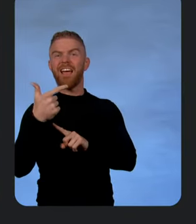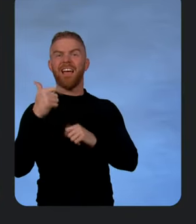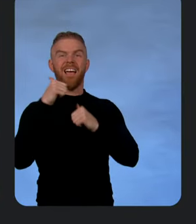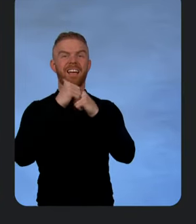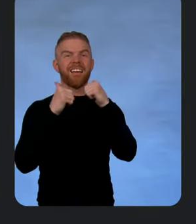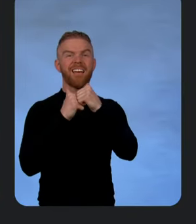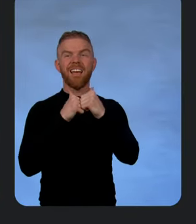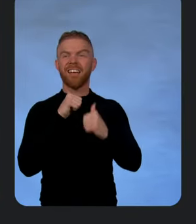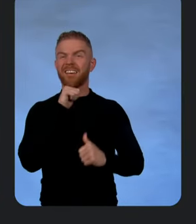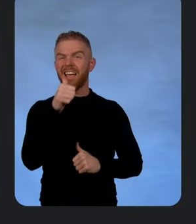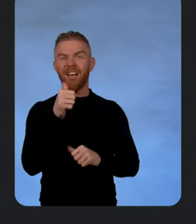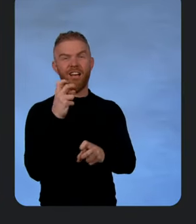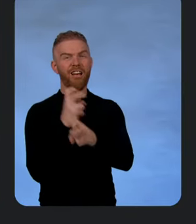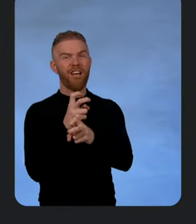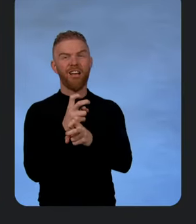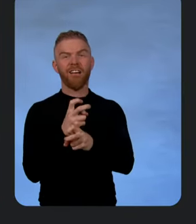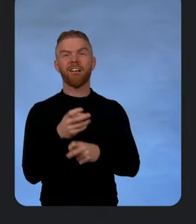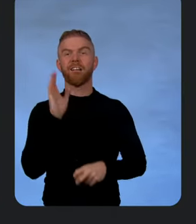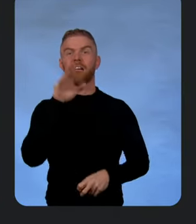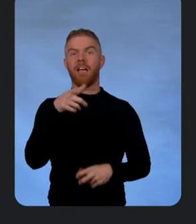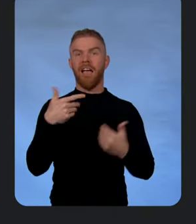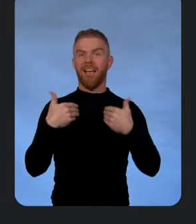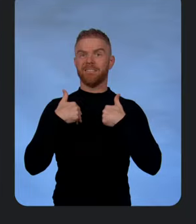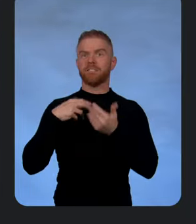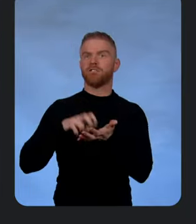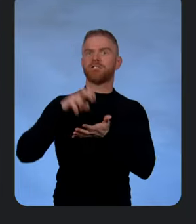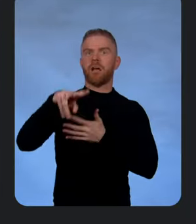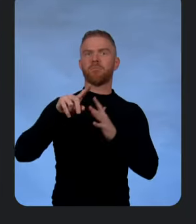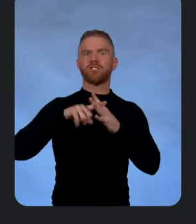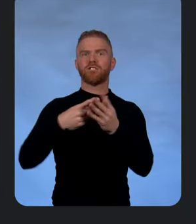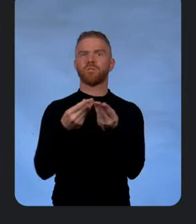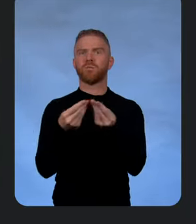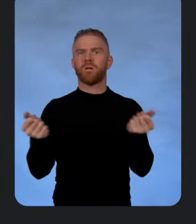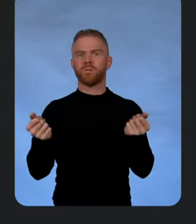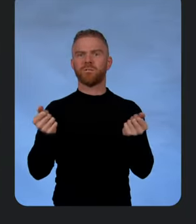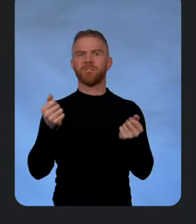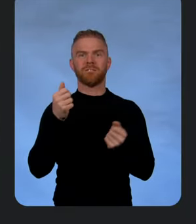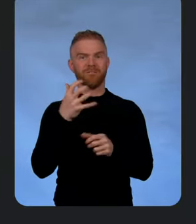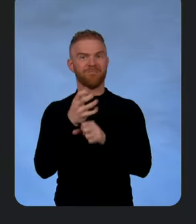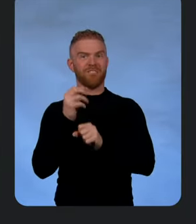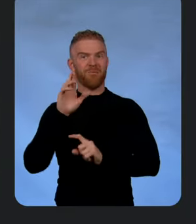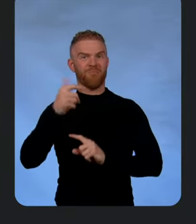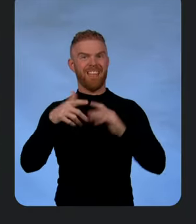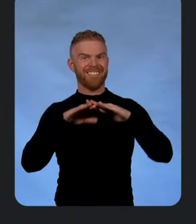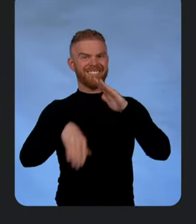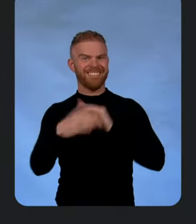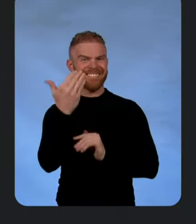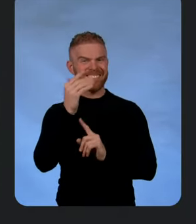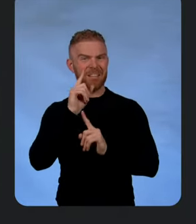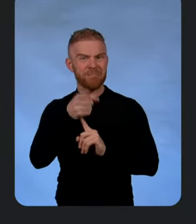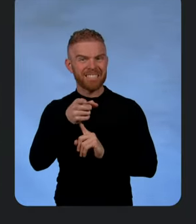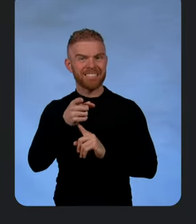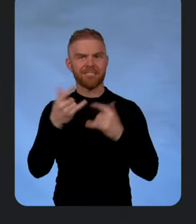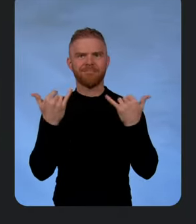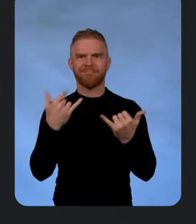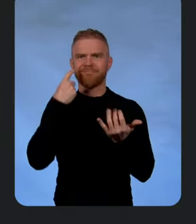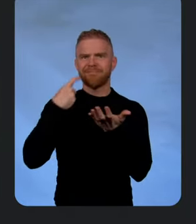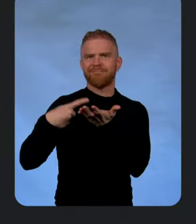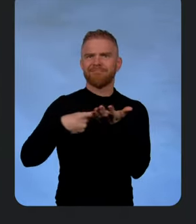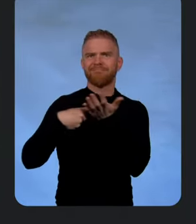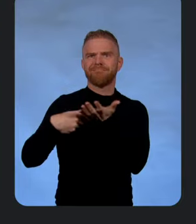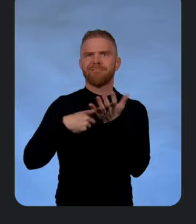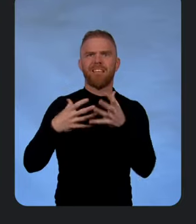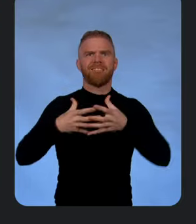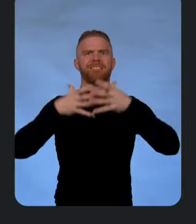you can use today that creates this RAG system in under 15 minutes and you can try it out. So look, we covered a ton of ground here. We looked at how we can build